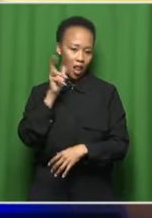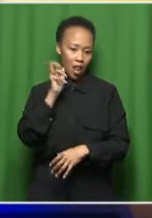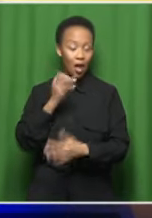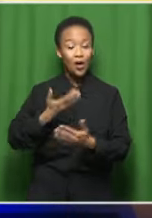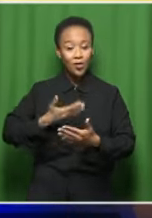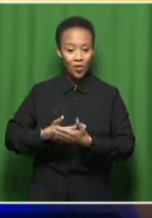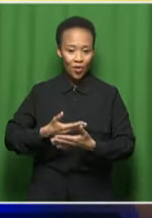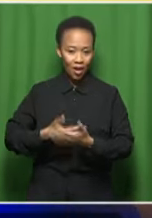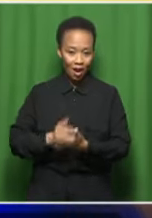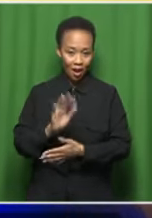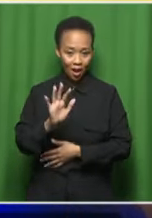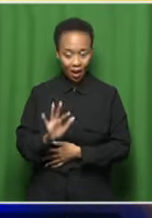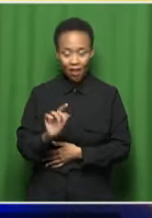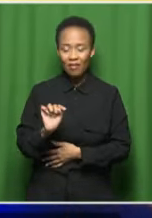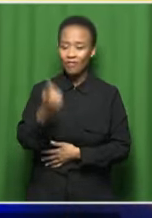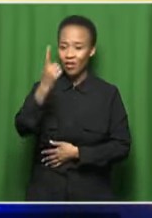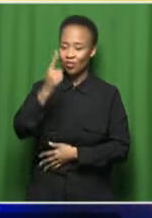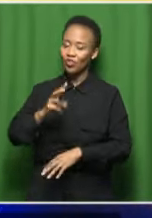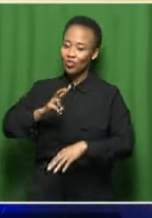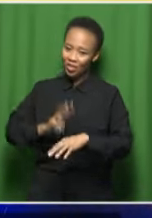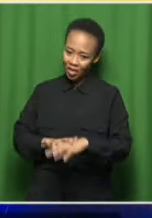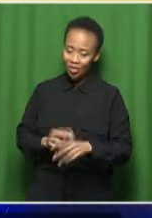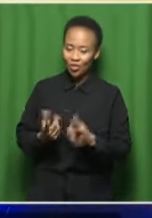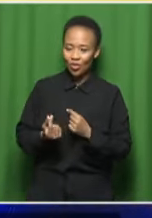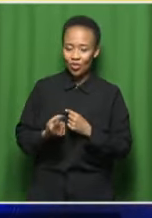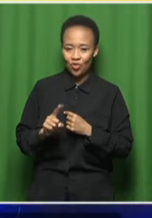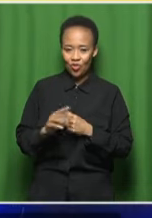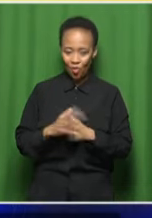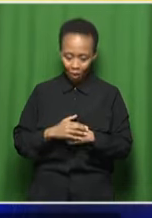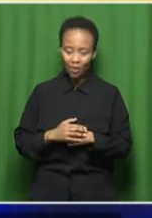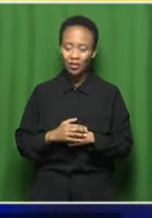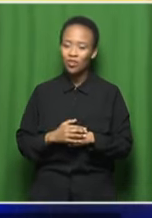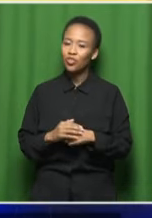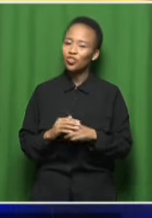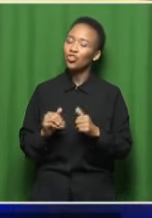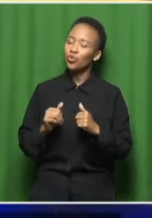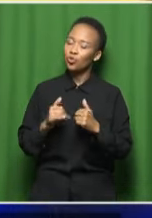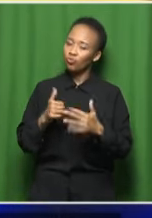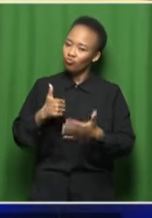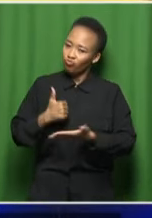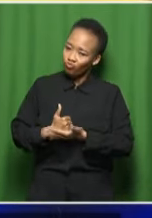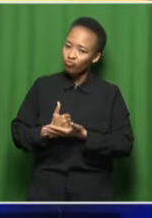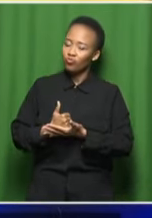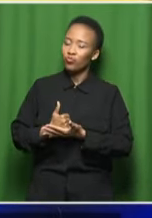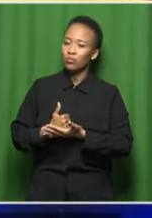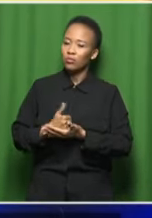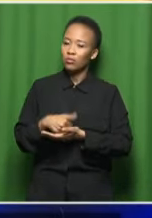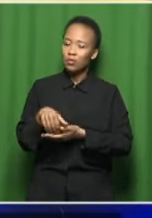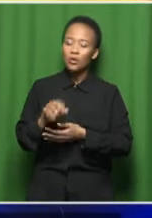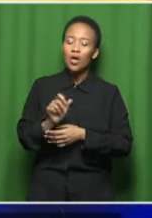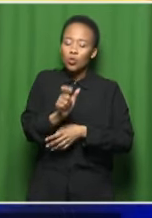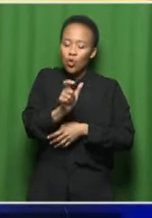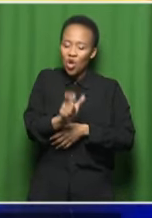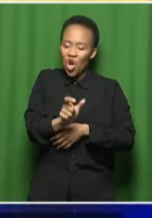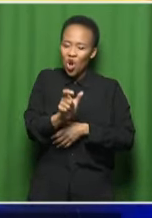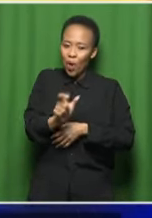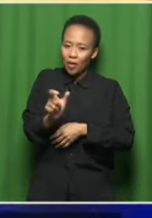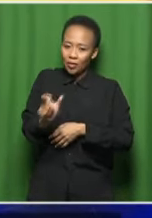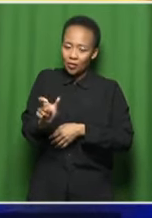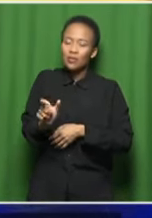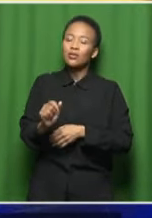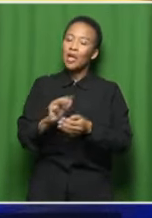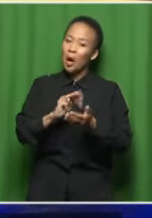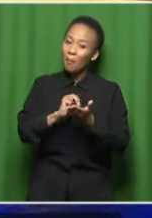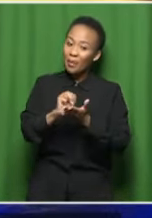doesn't it, for us to just sit with ourselves and actually, you know, listen to the lyrics, listen to the